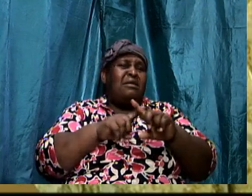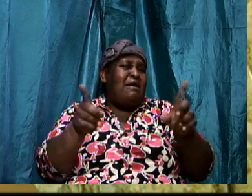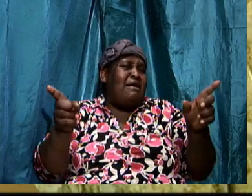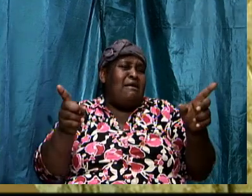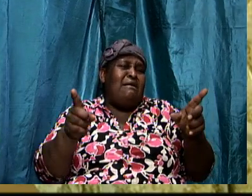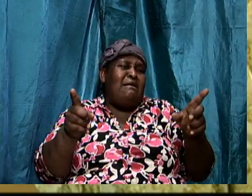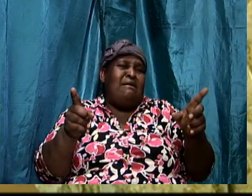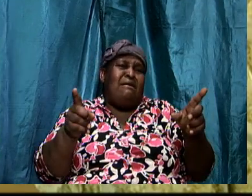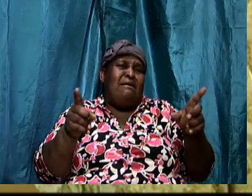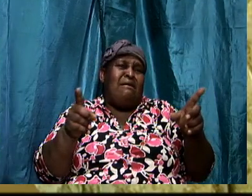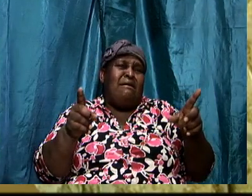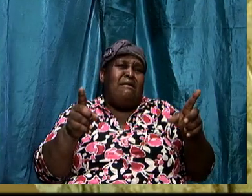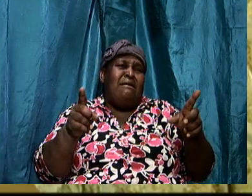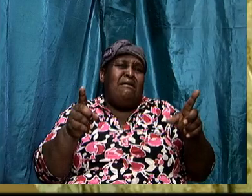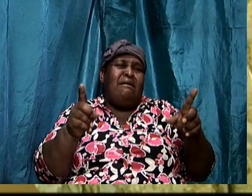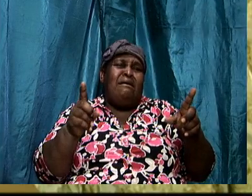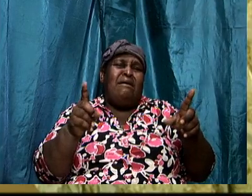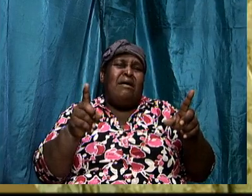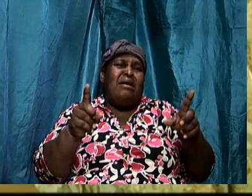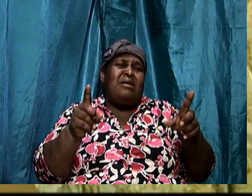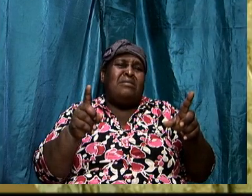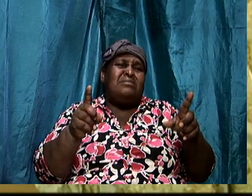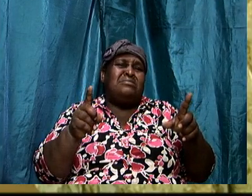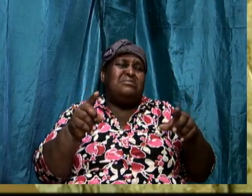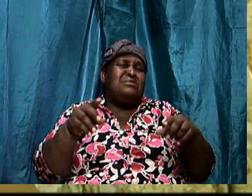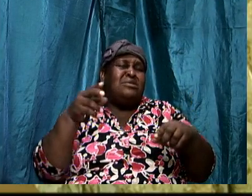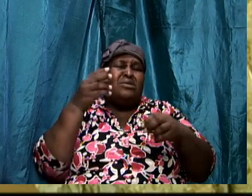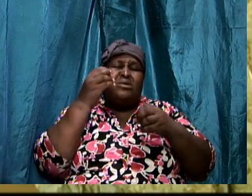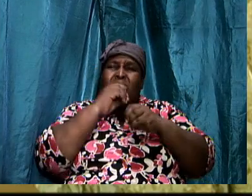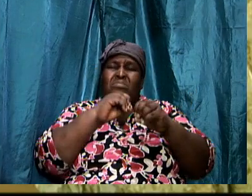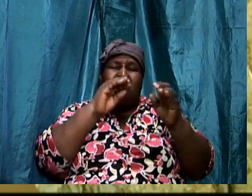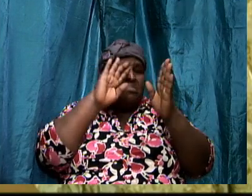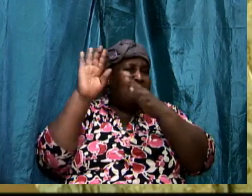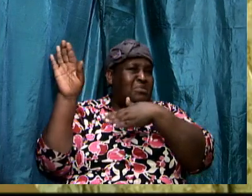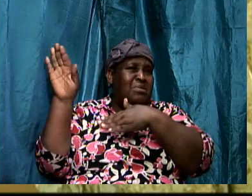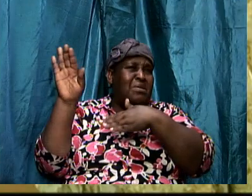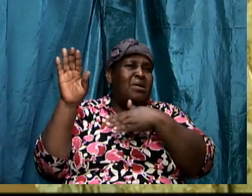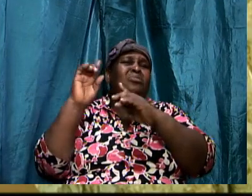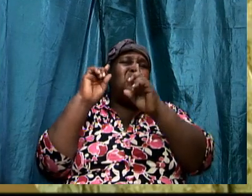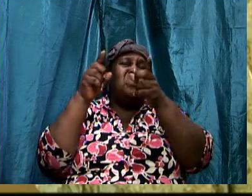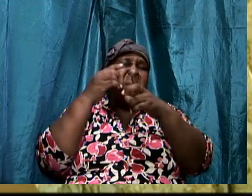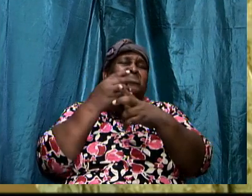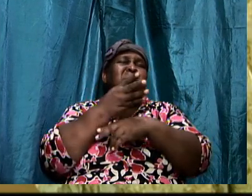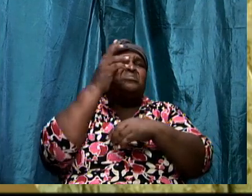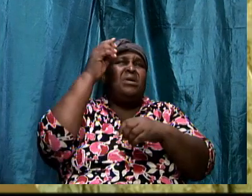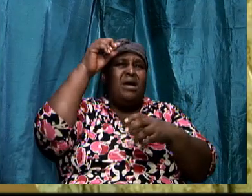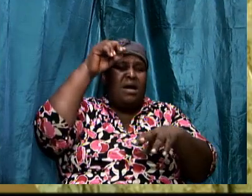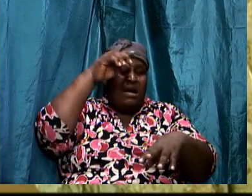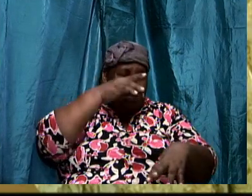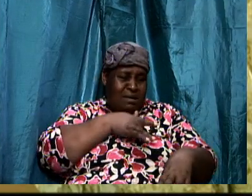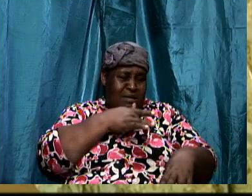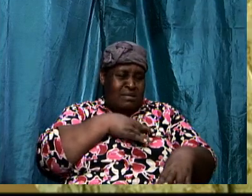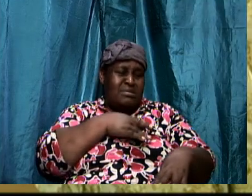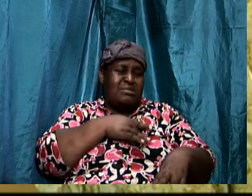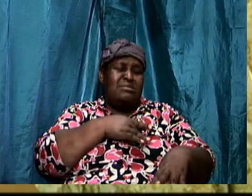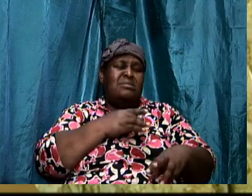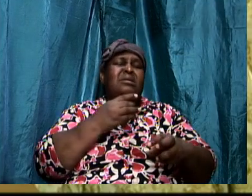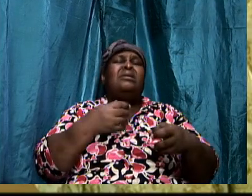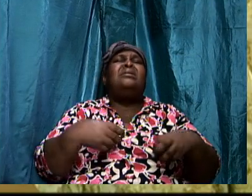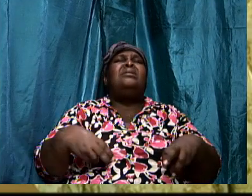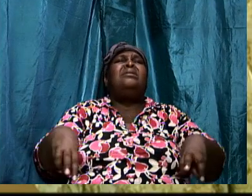because it goes to the heart of the value of the words of Almighty God. God honors